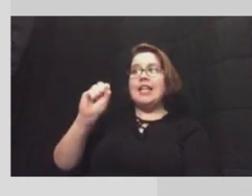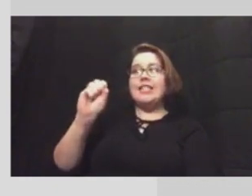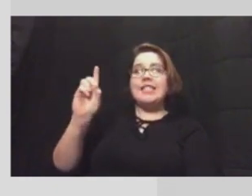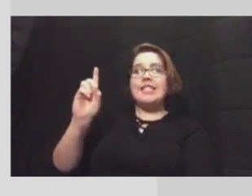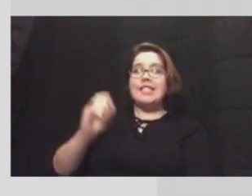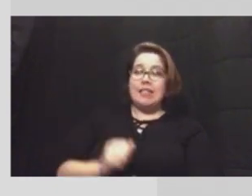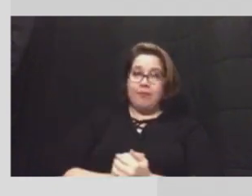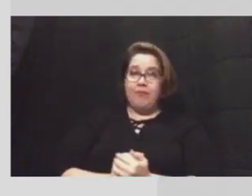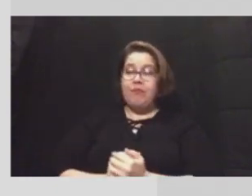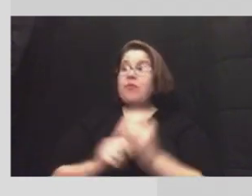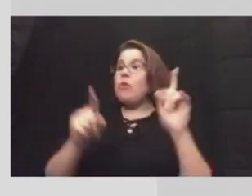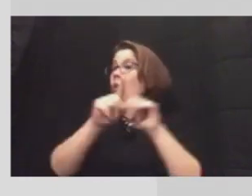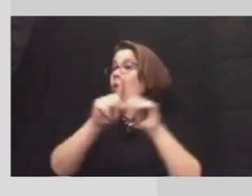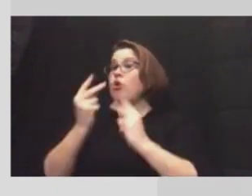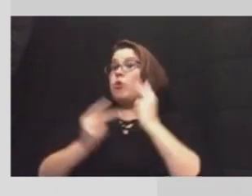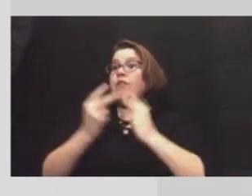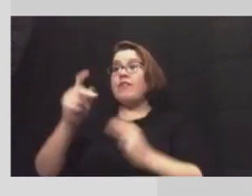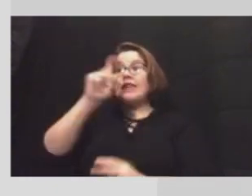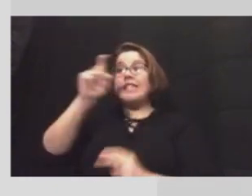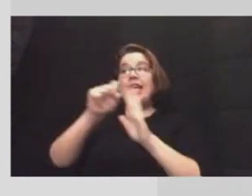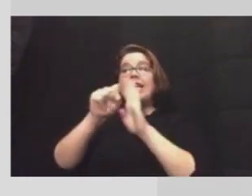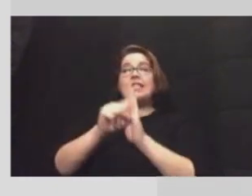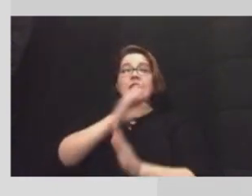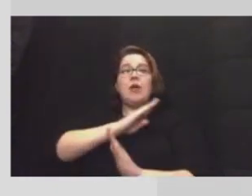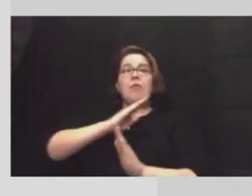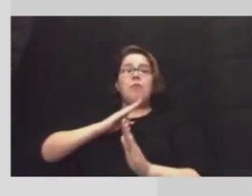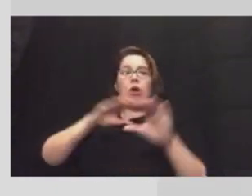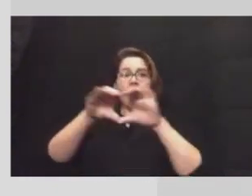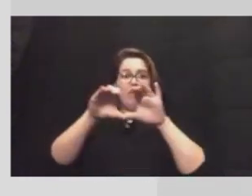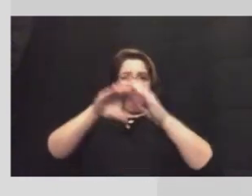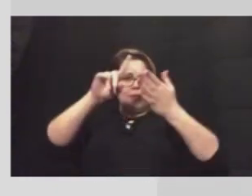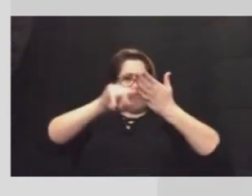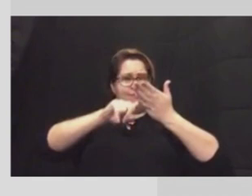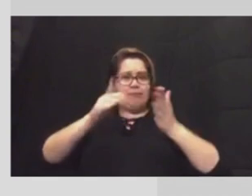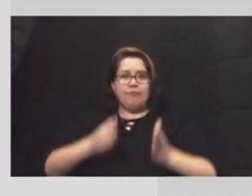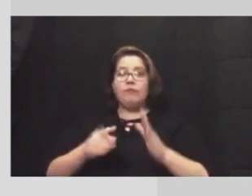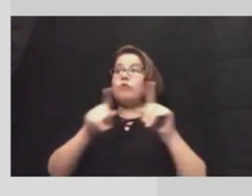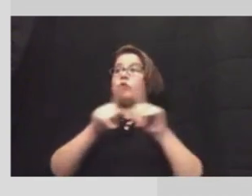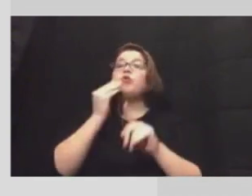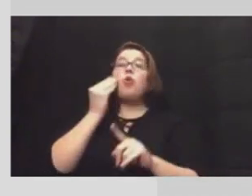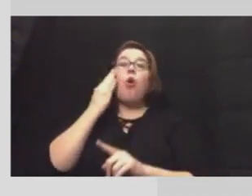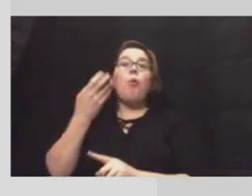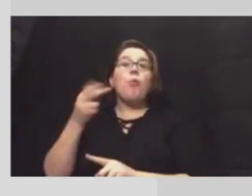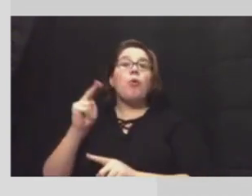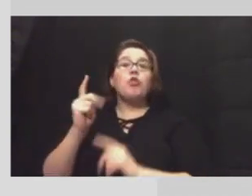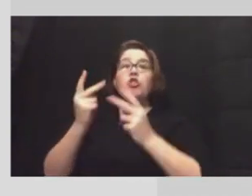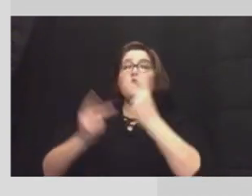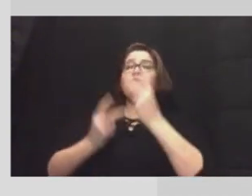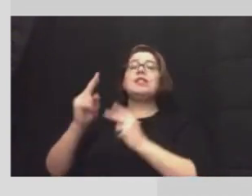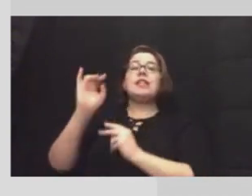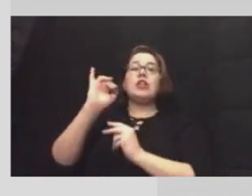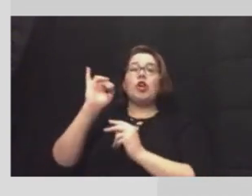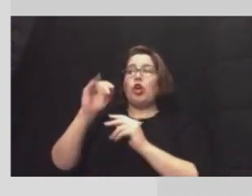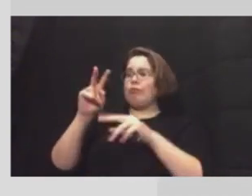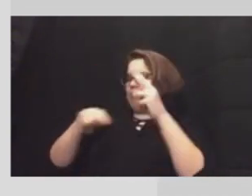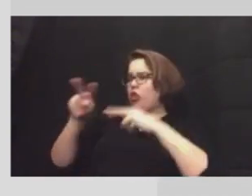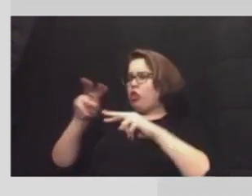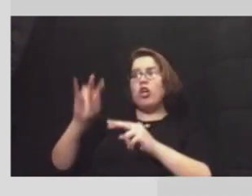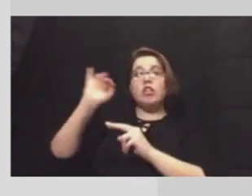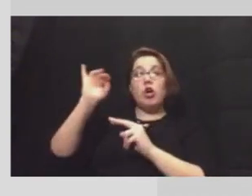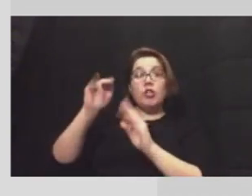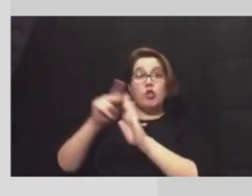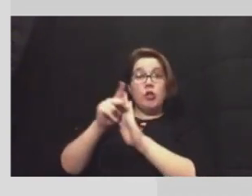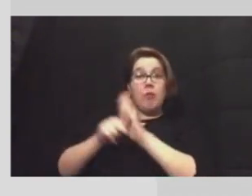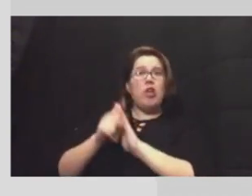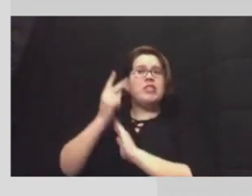And you can also visit the Texas State Board of Plumbing Examiners. Finally, homeowners should visit their insurance policies for coverage for the cost